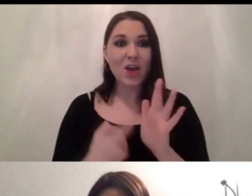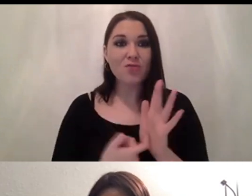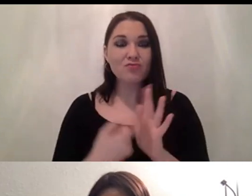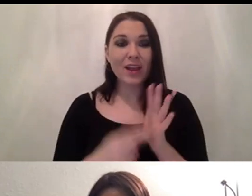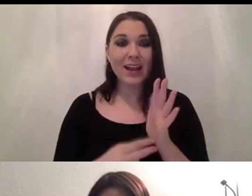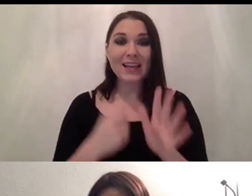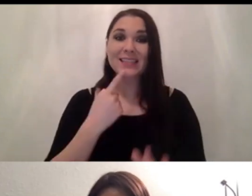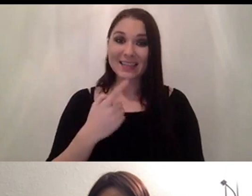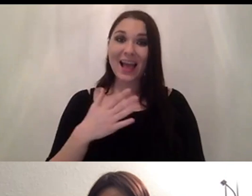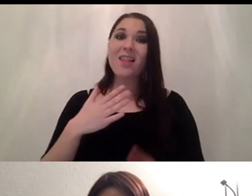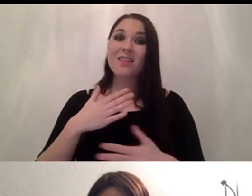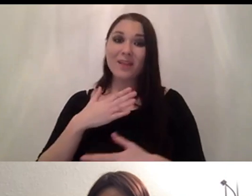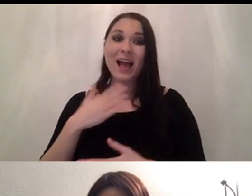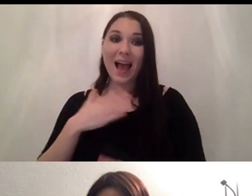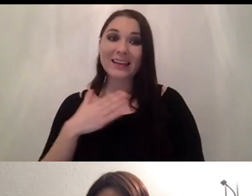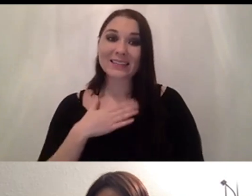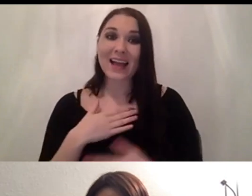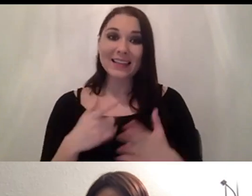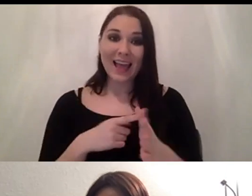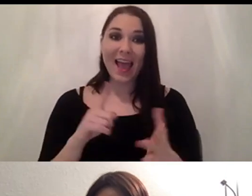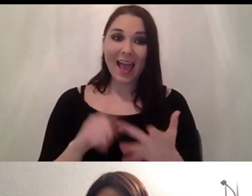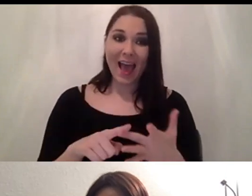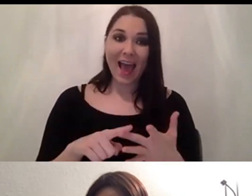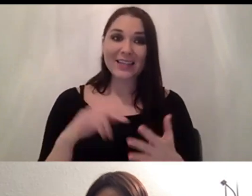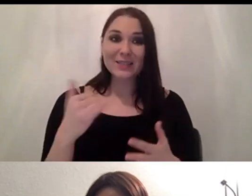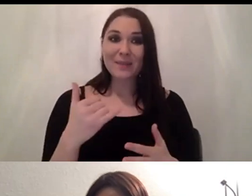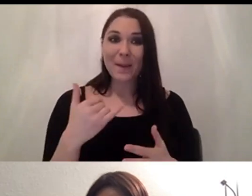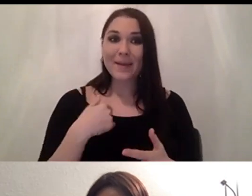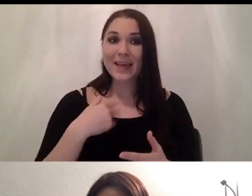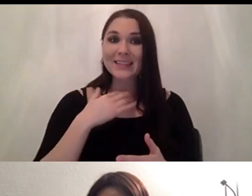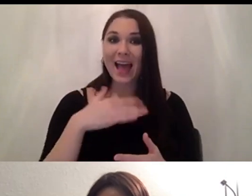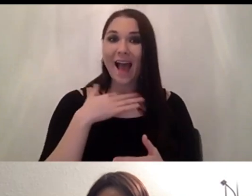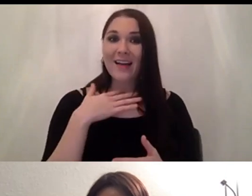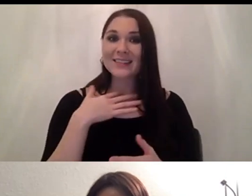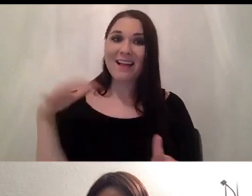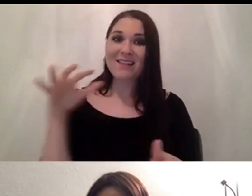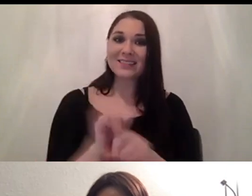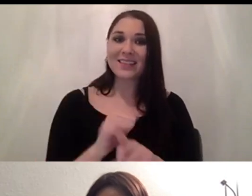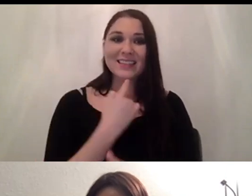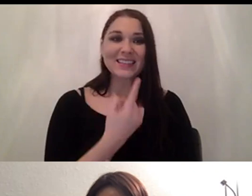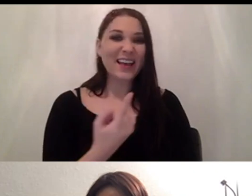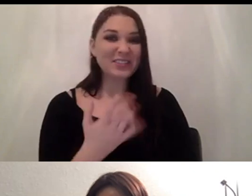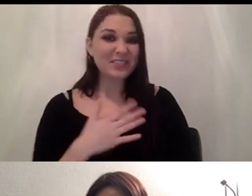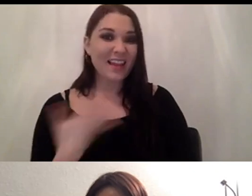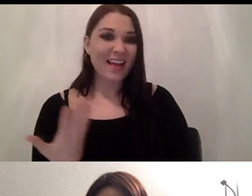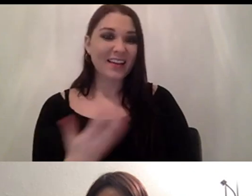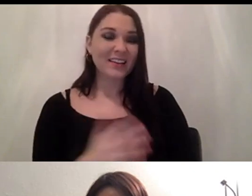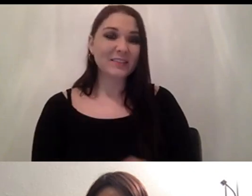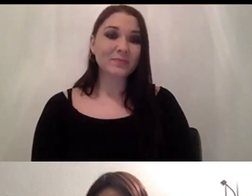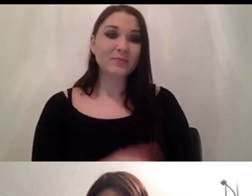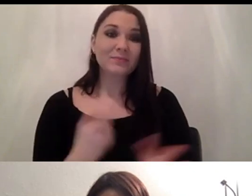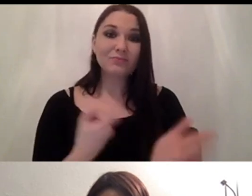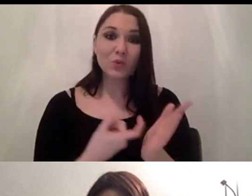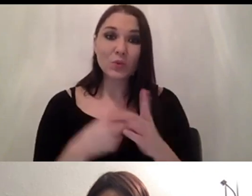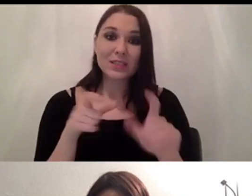project canvas idea it was maybe my uh accent that that came across um rodrigo are you are you still